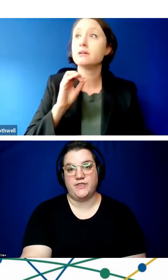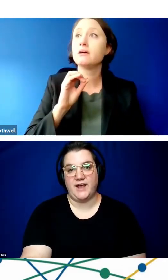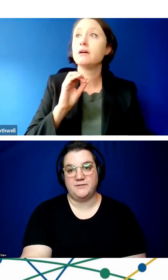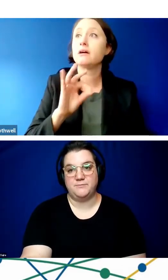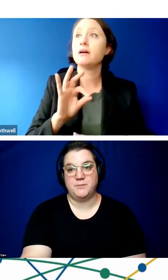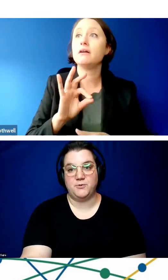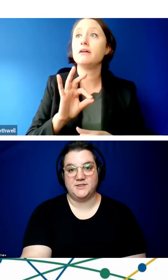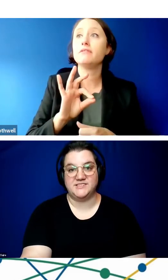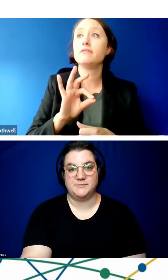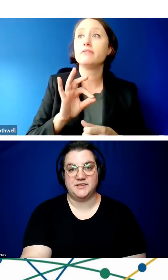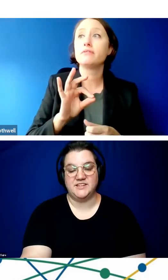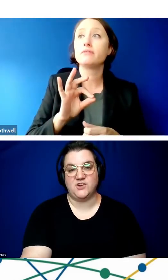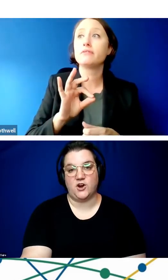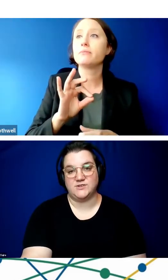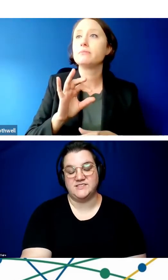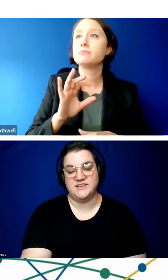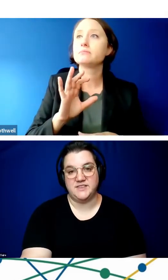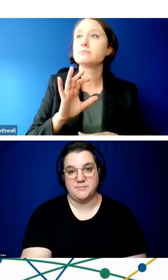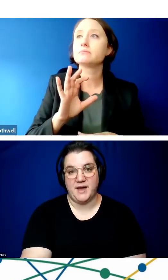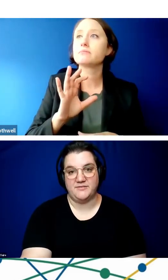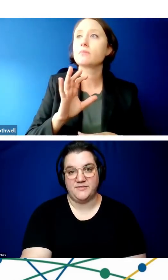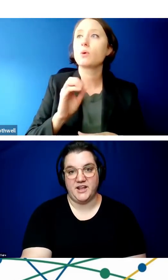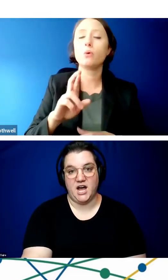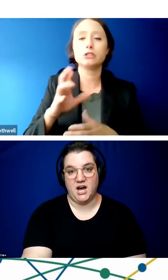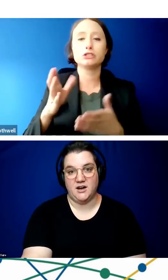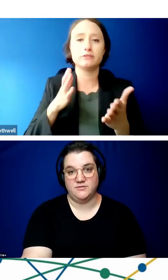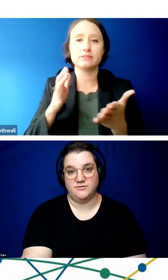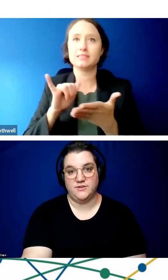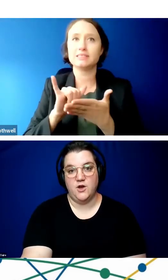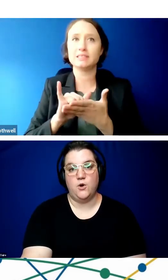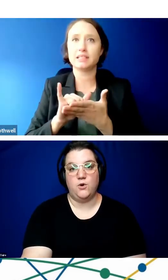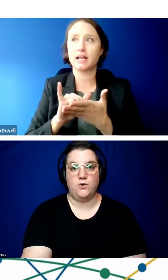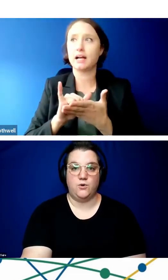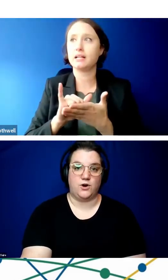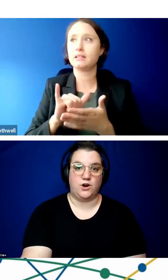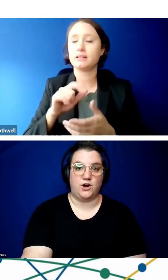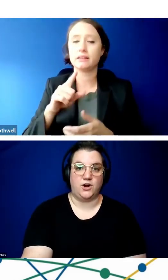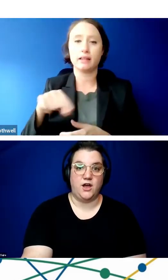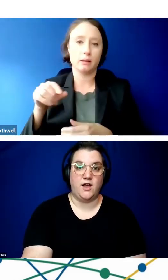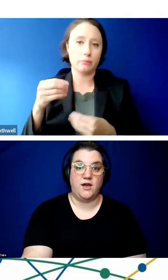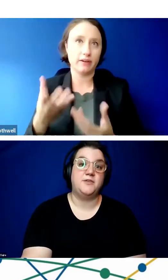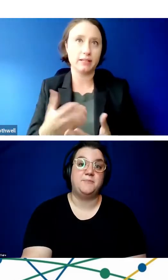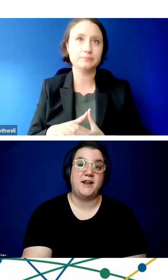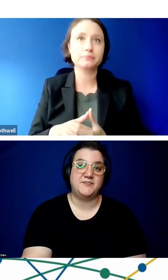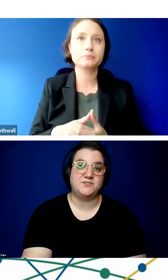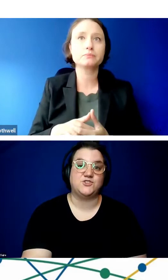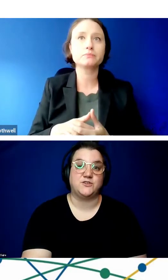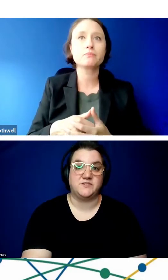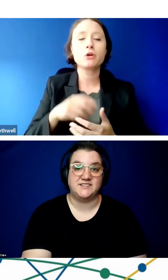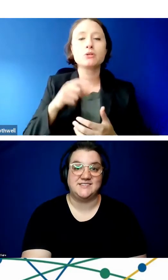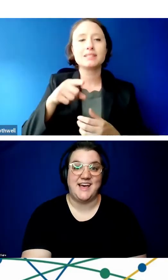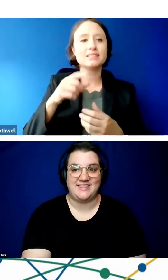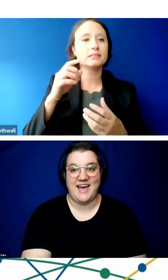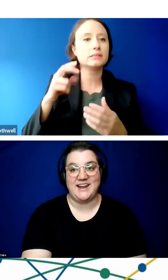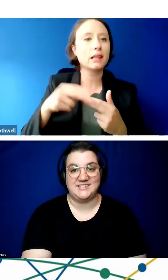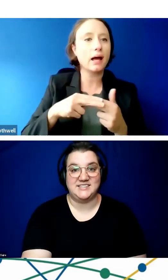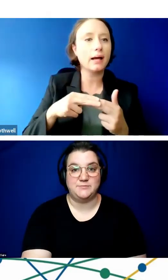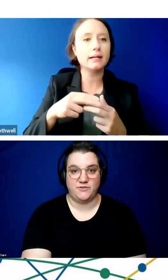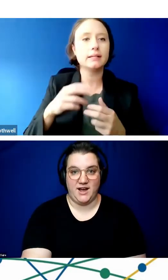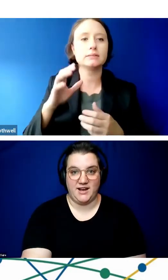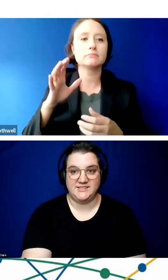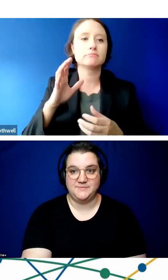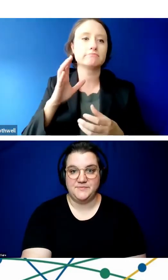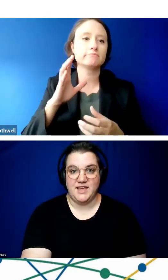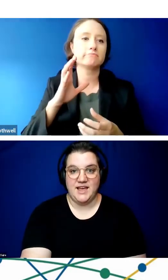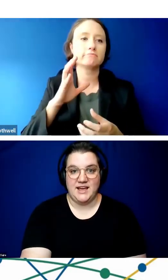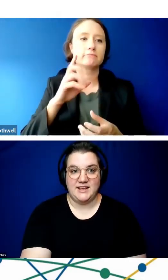sure that people with disabilities are receiving the benefit of, or the benefits or services that that entity